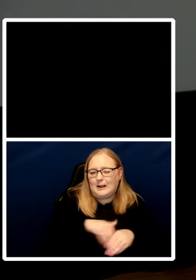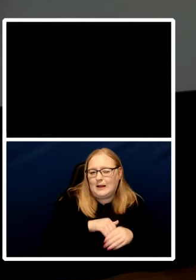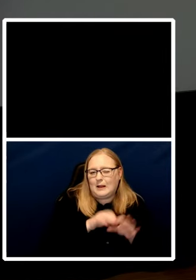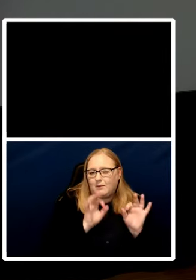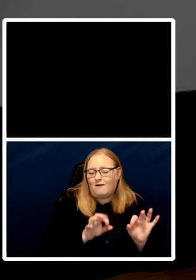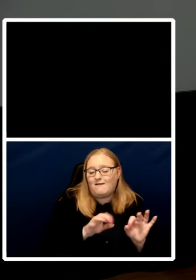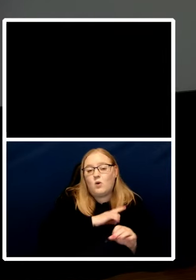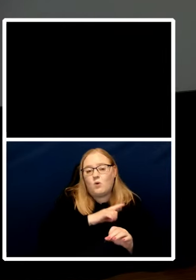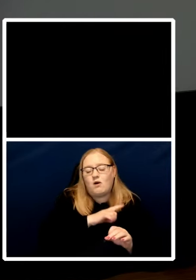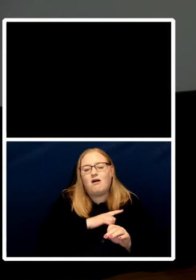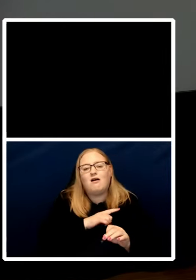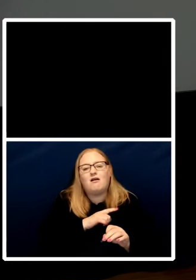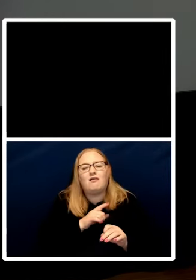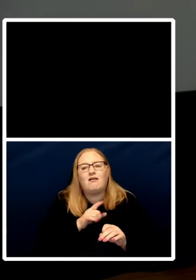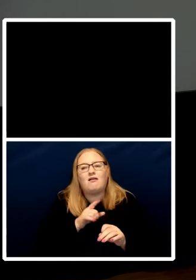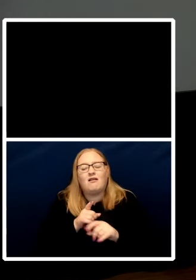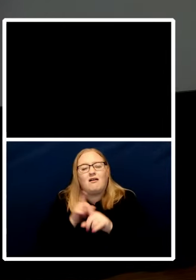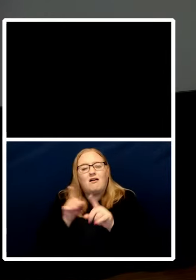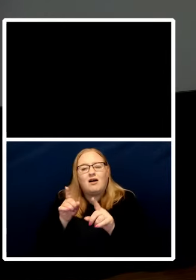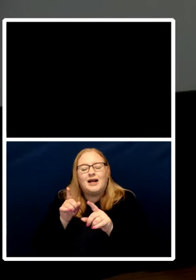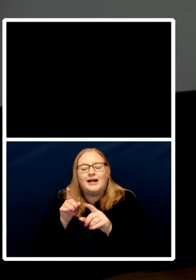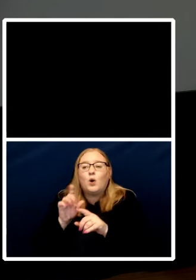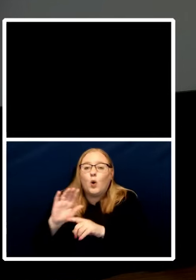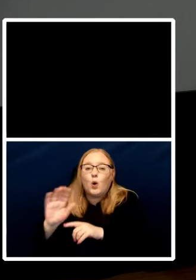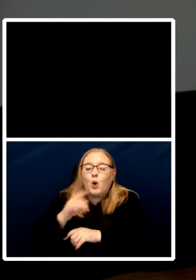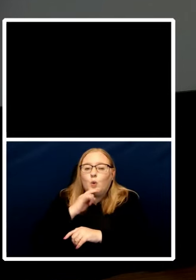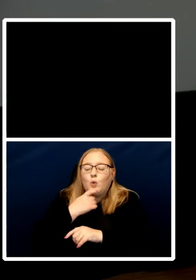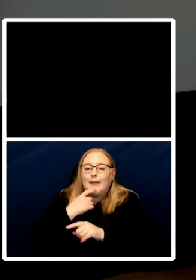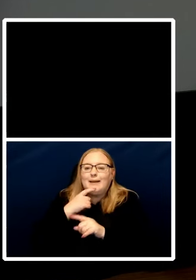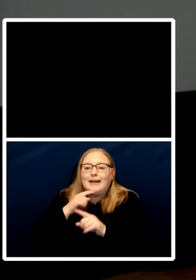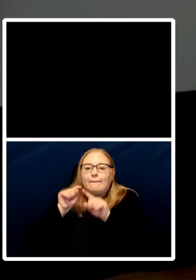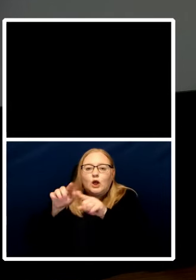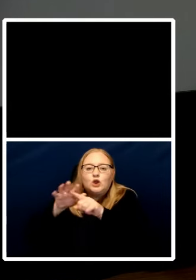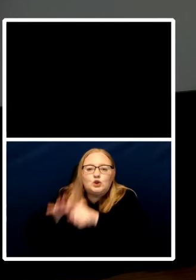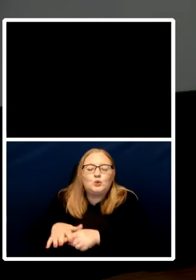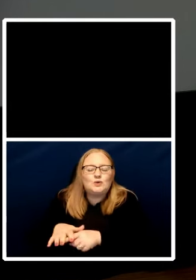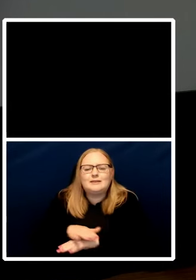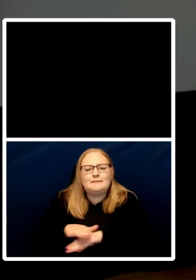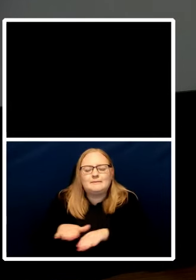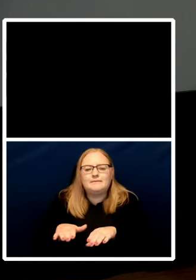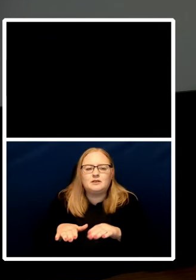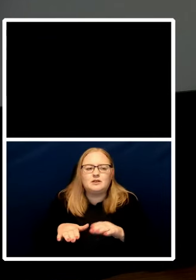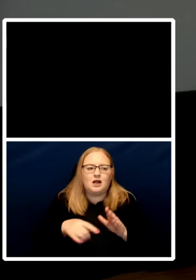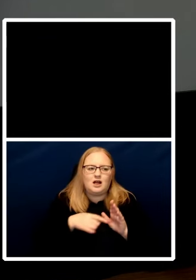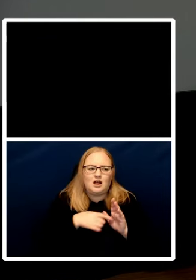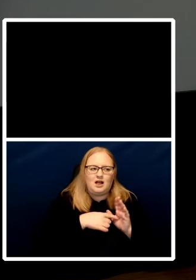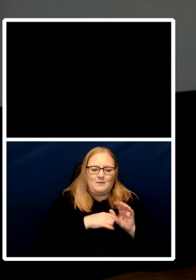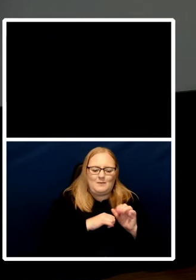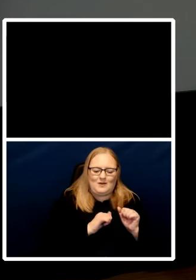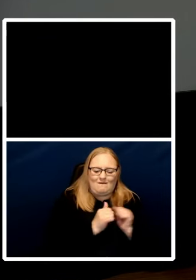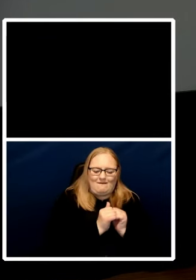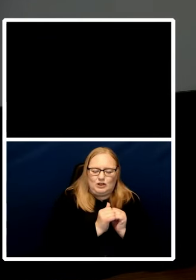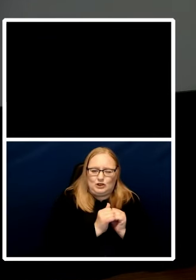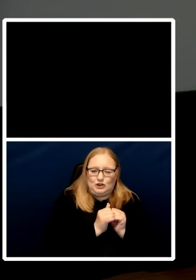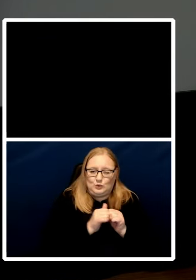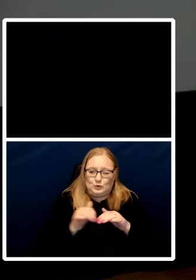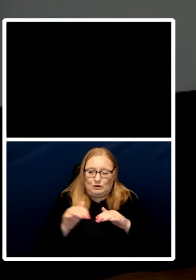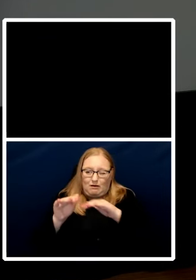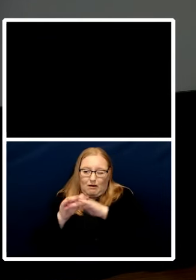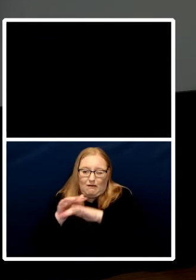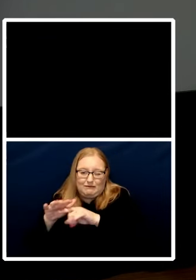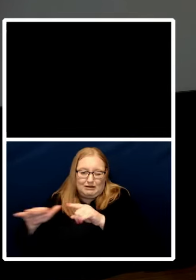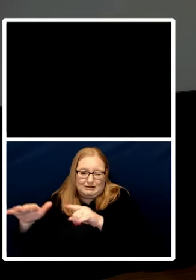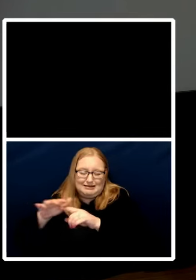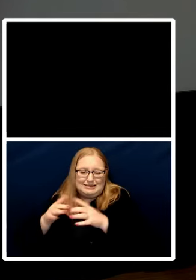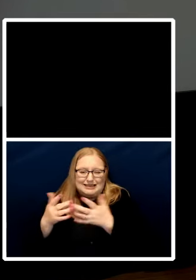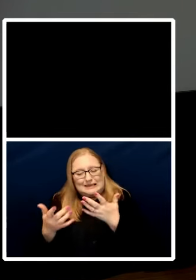convention without stretching without stretching the convention probably beyond um good sense so i